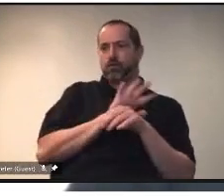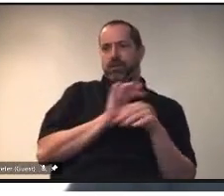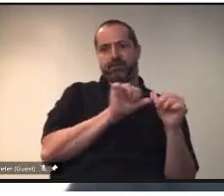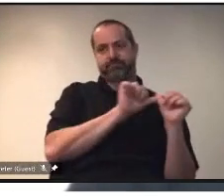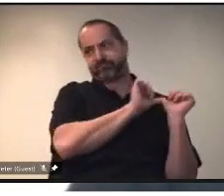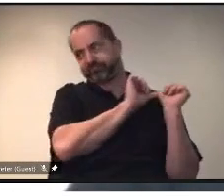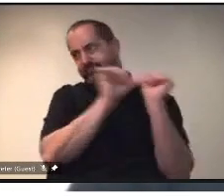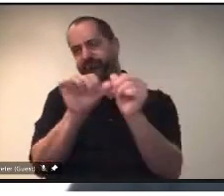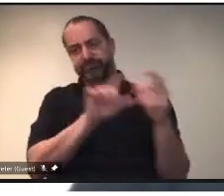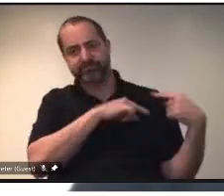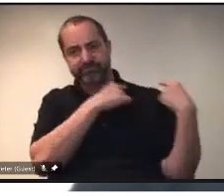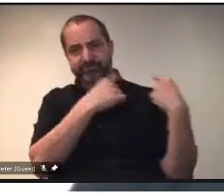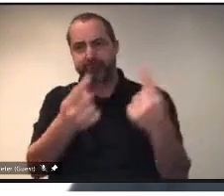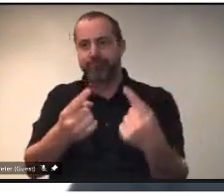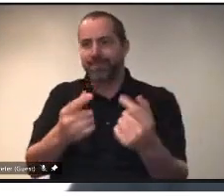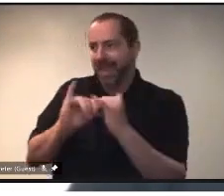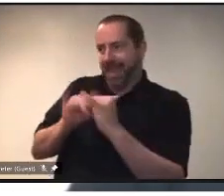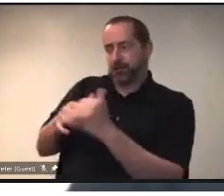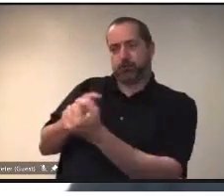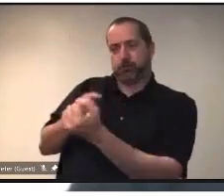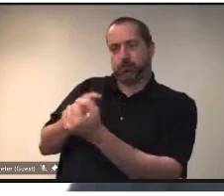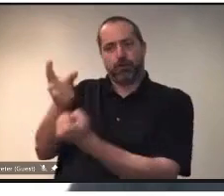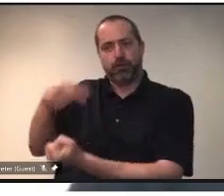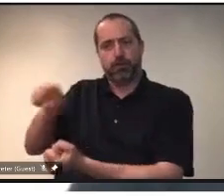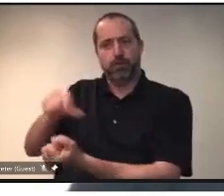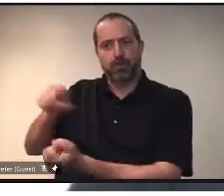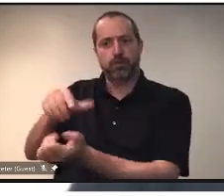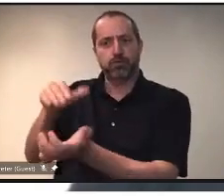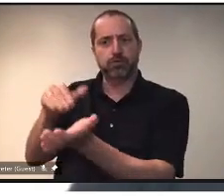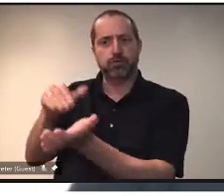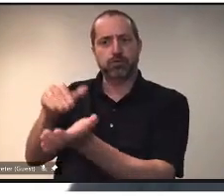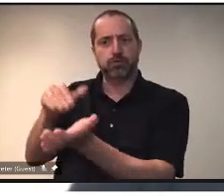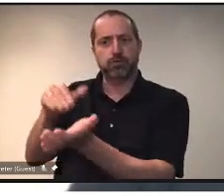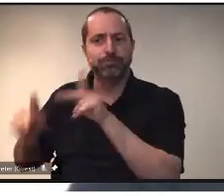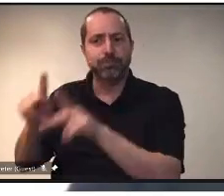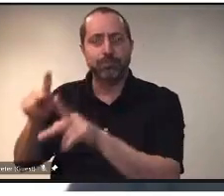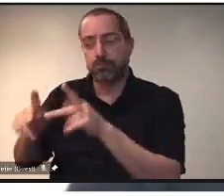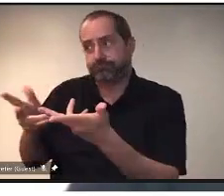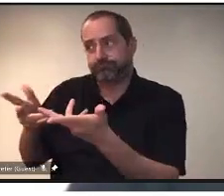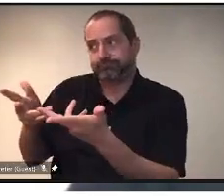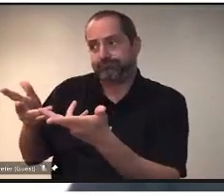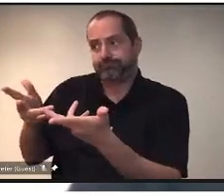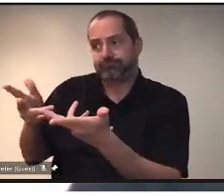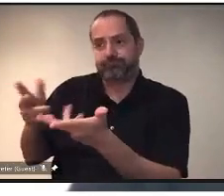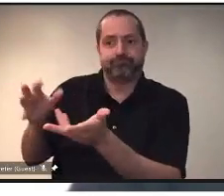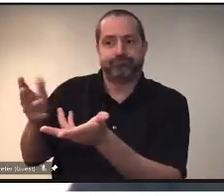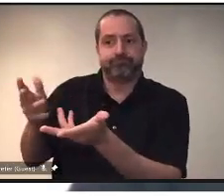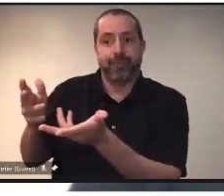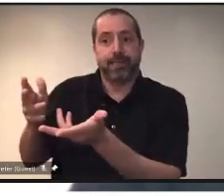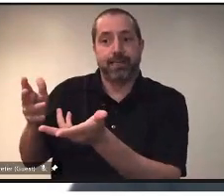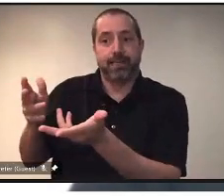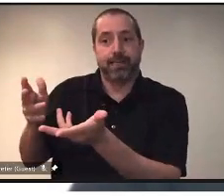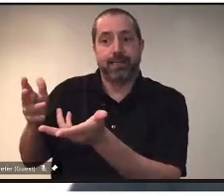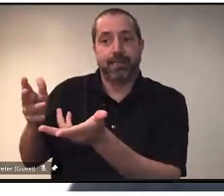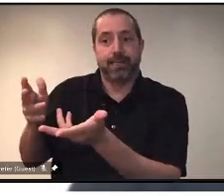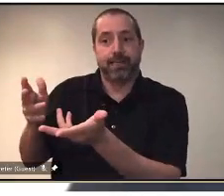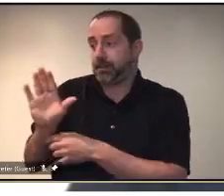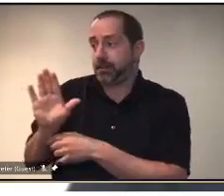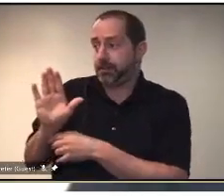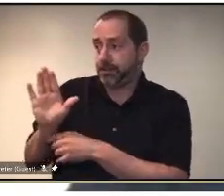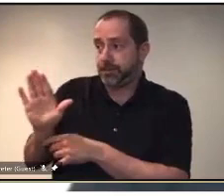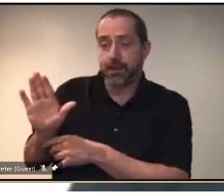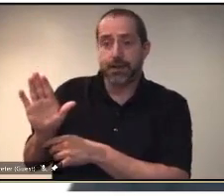can you sort of let us know about what we're hearing from doctors on the front line and I guess just their concern about burnout?